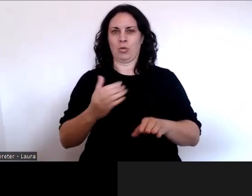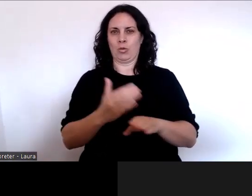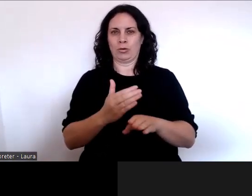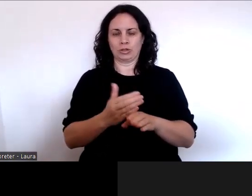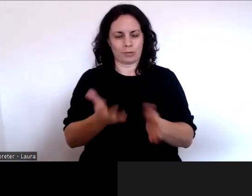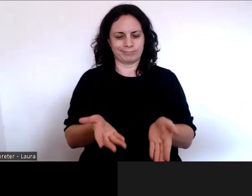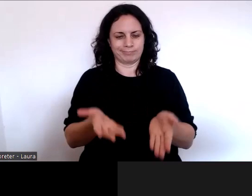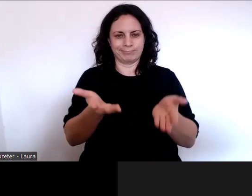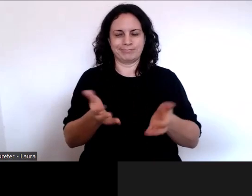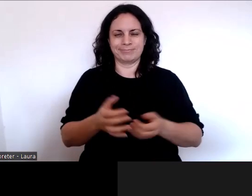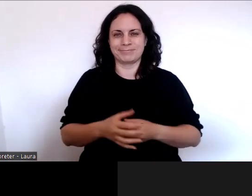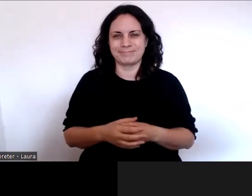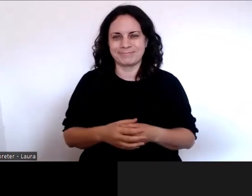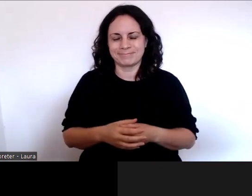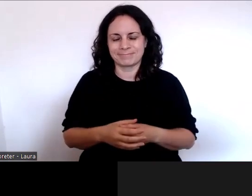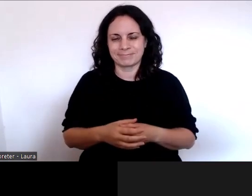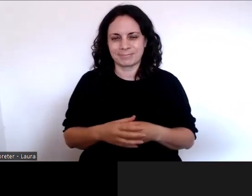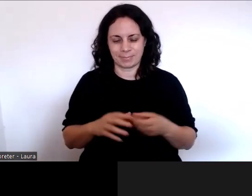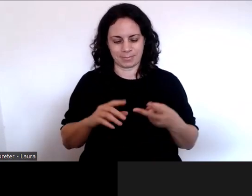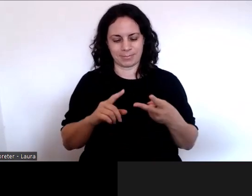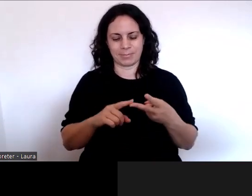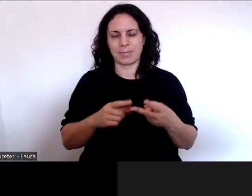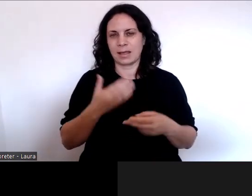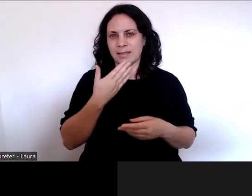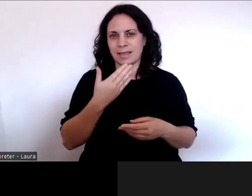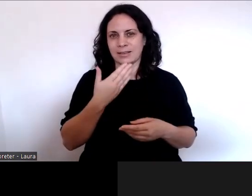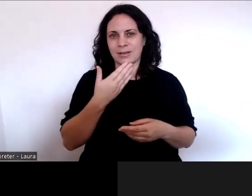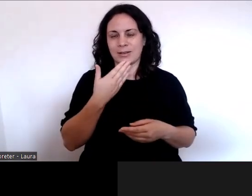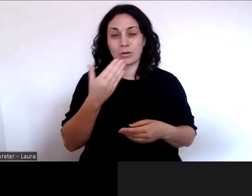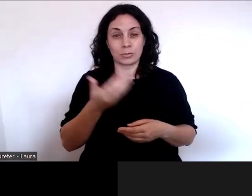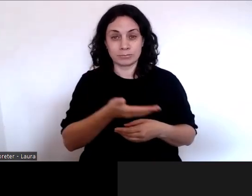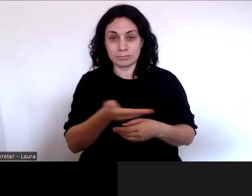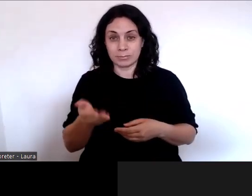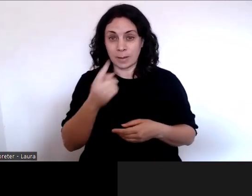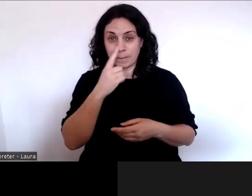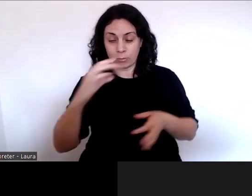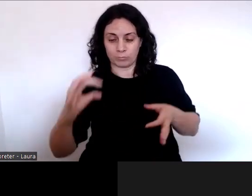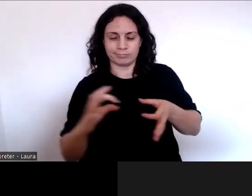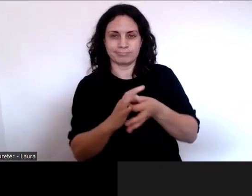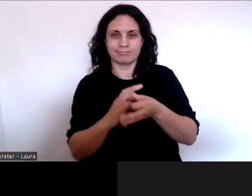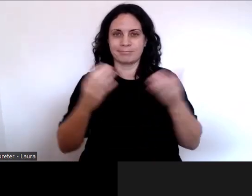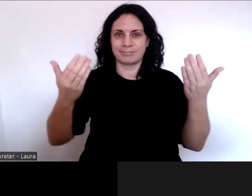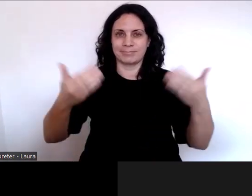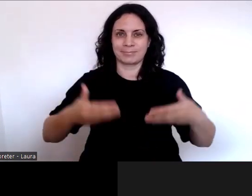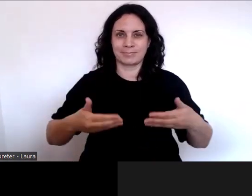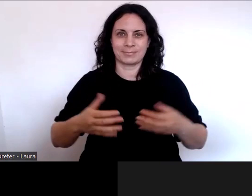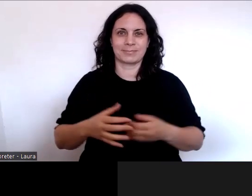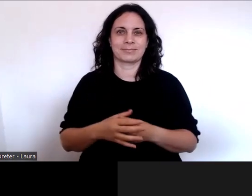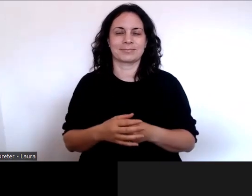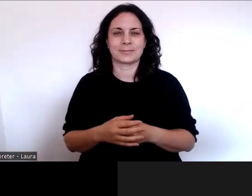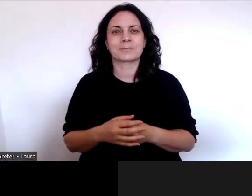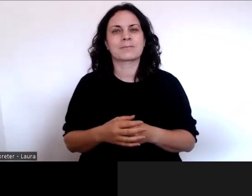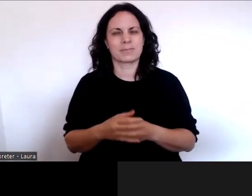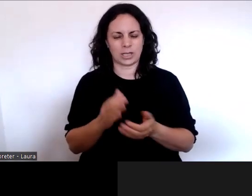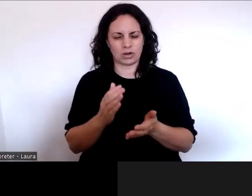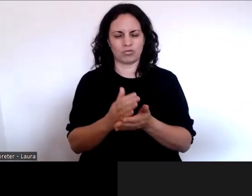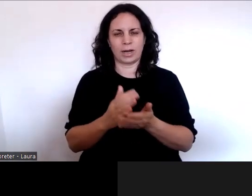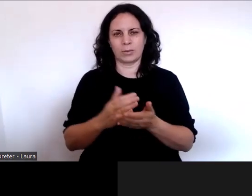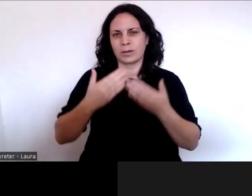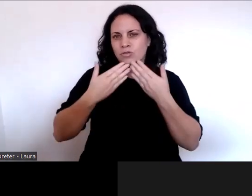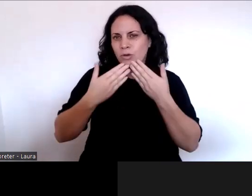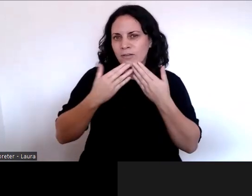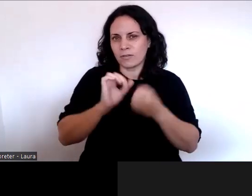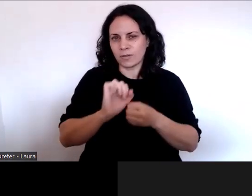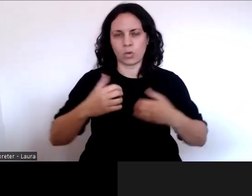Second thank you is to all of you who have tuned in. We're really grateful for the interest you've